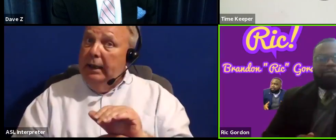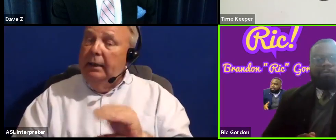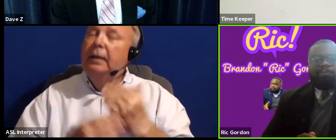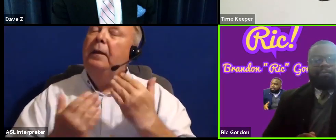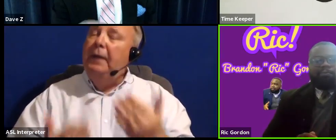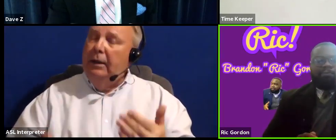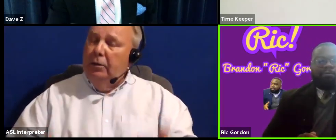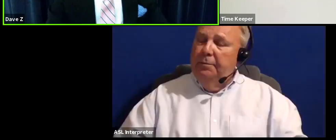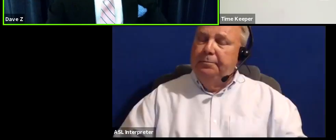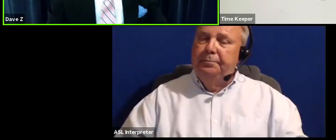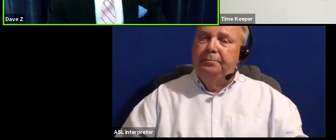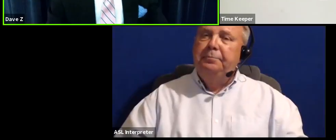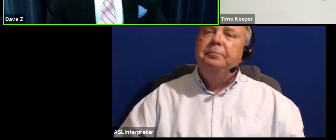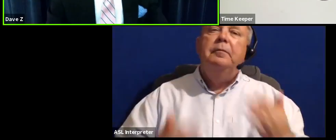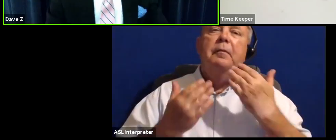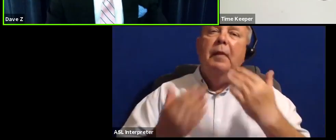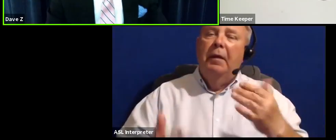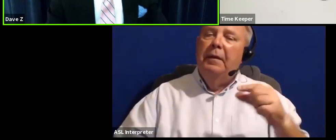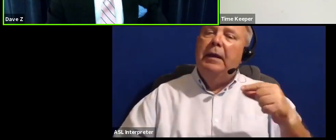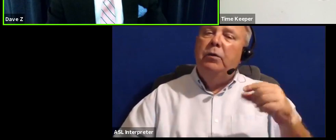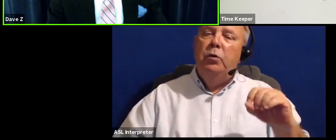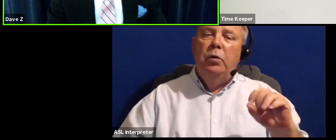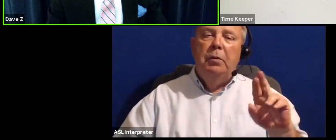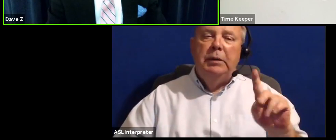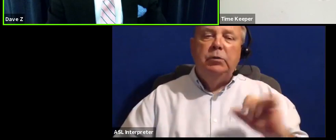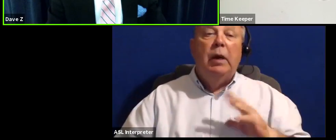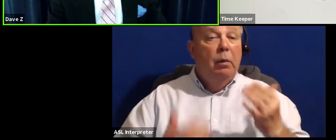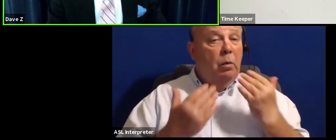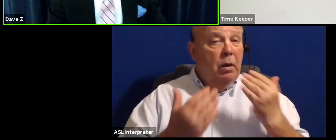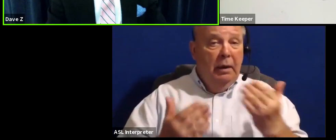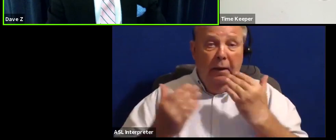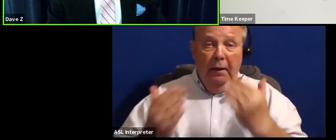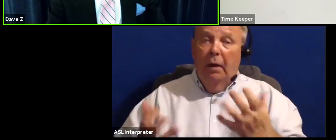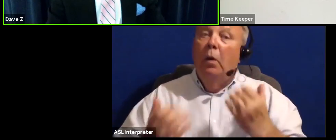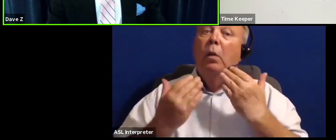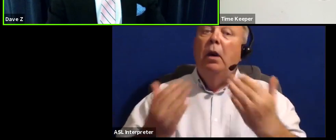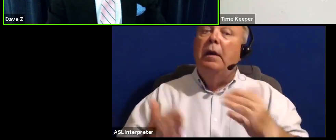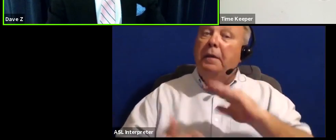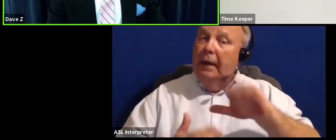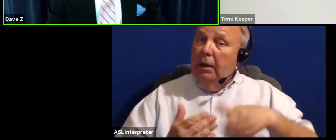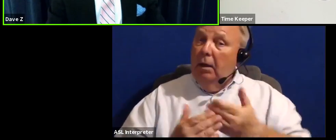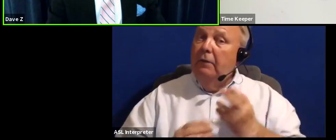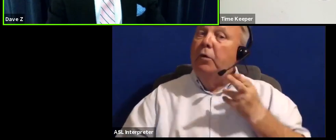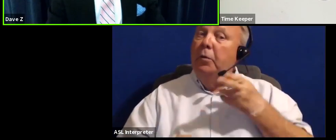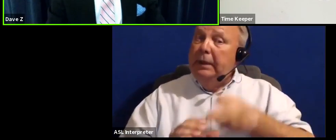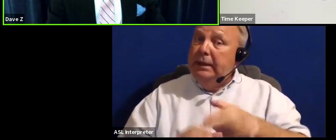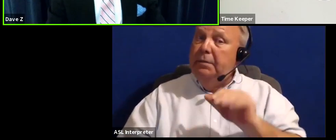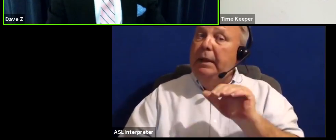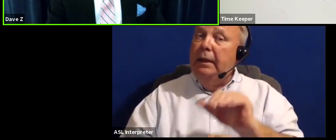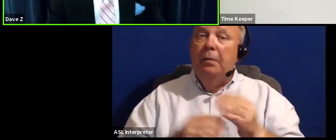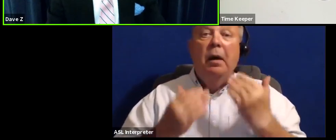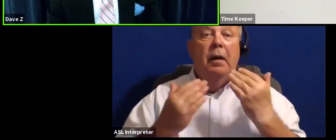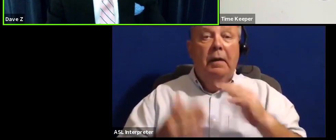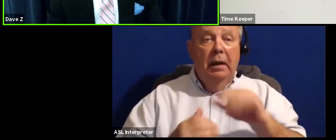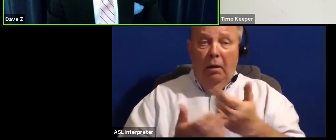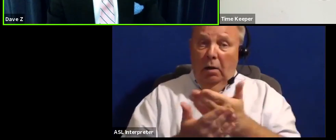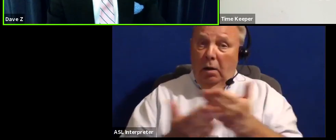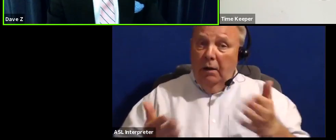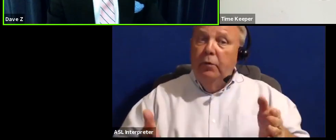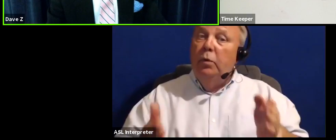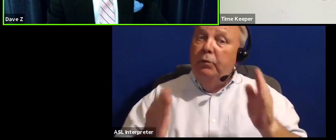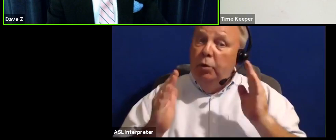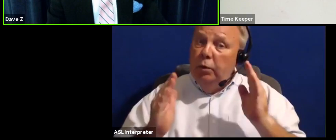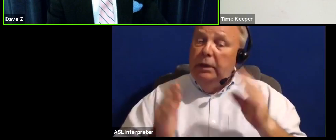you. Thank you, Mr. Gordon. I thank all of you. Thank all of you for participating tonight. Thank all of you that have tuned in.